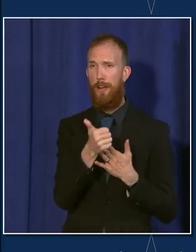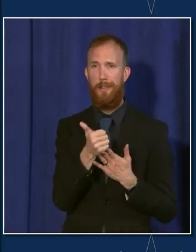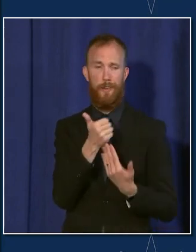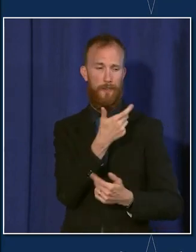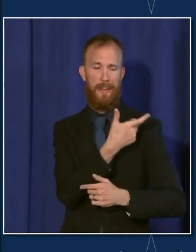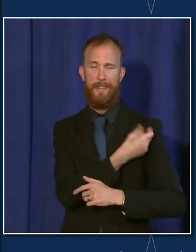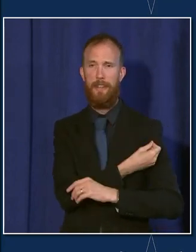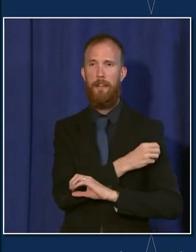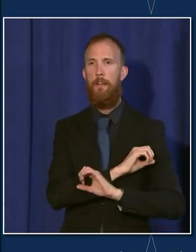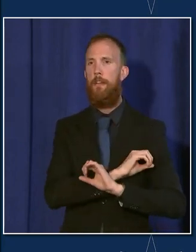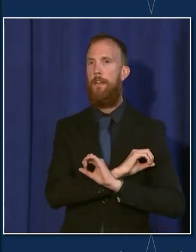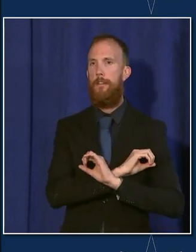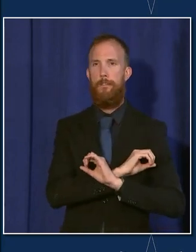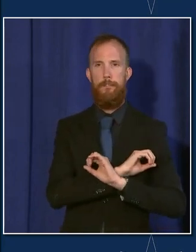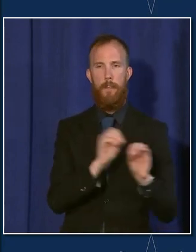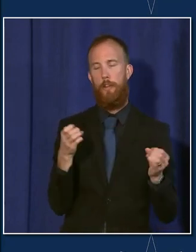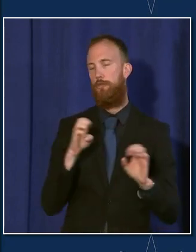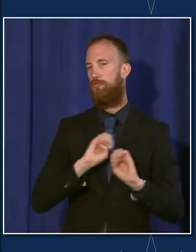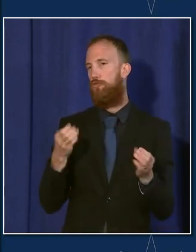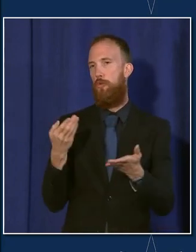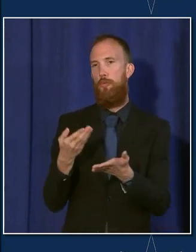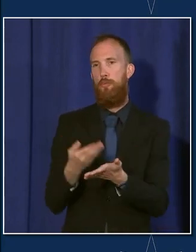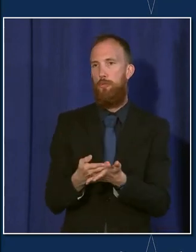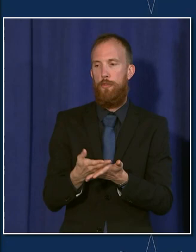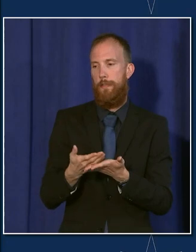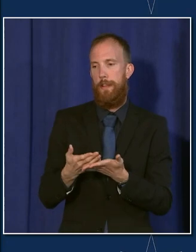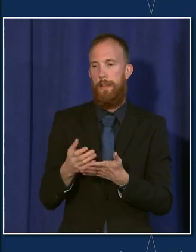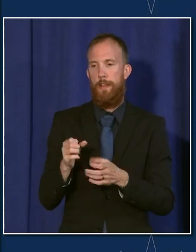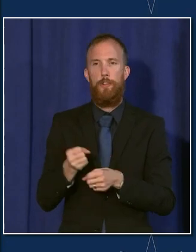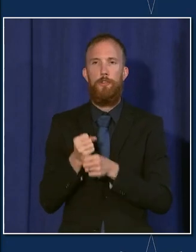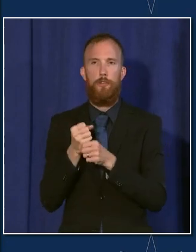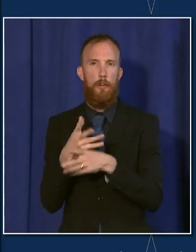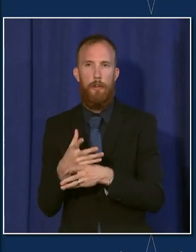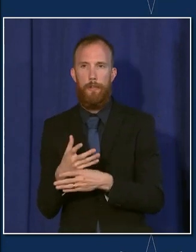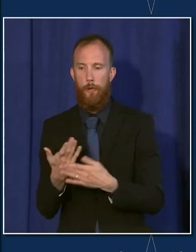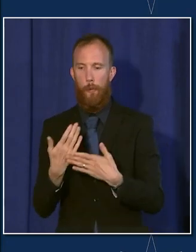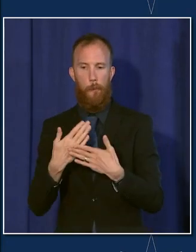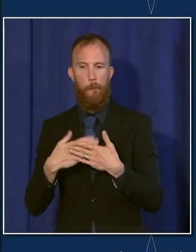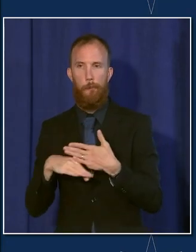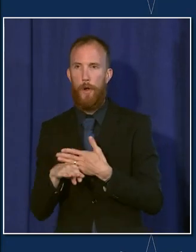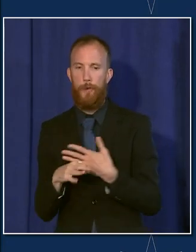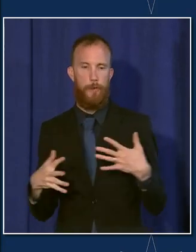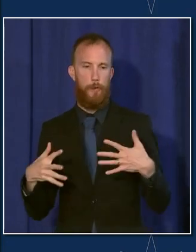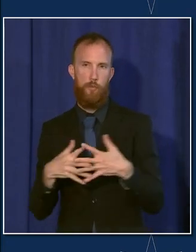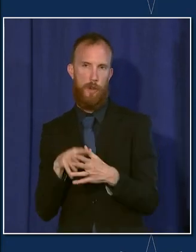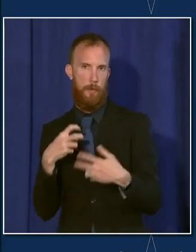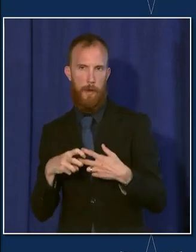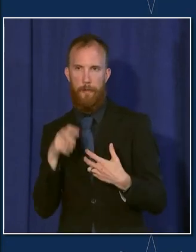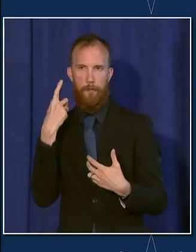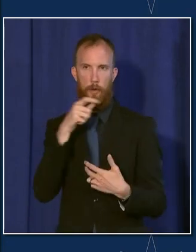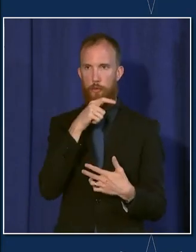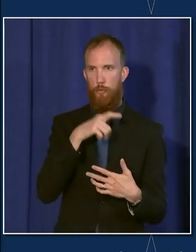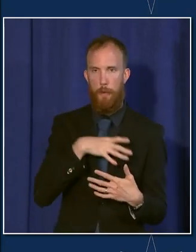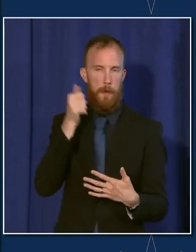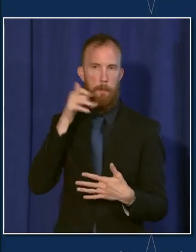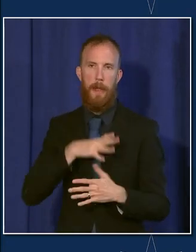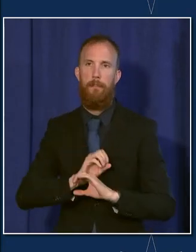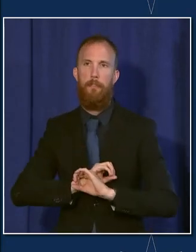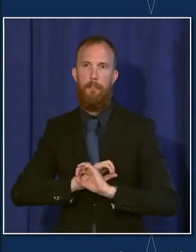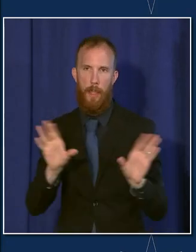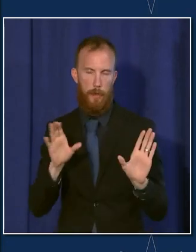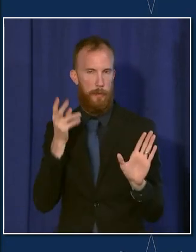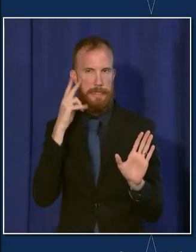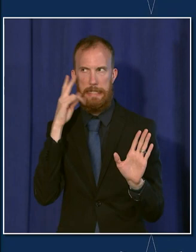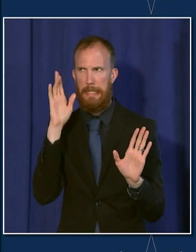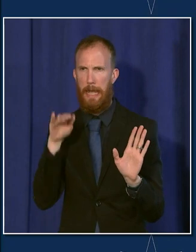problems in women or men. That continues to be a piece of misinformation we see circulating. The other major piece of